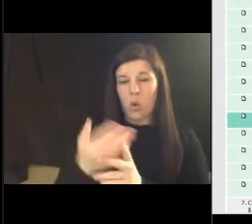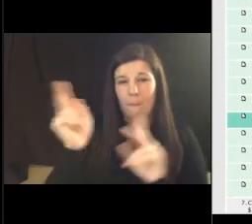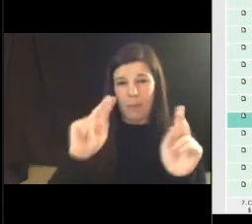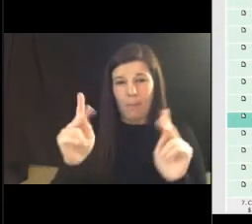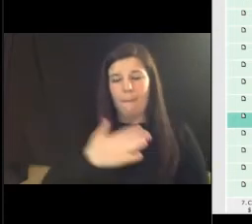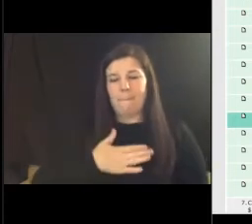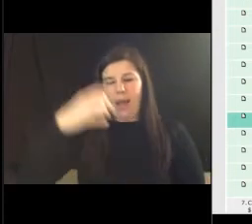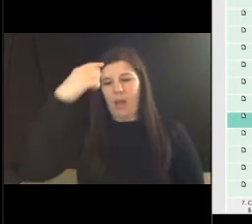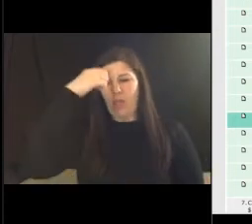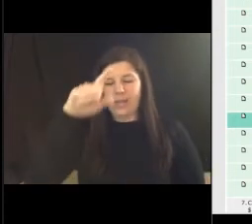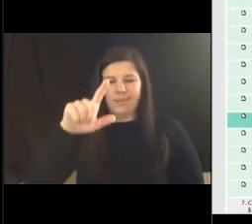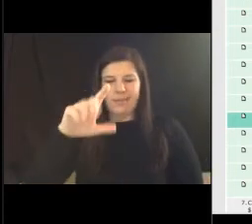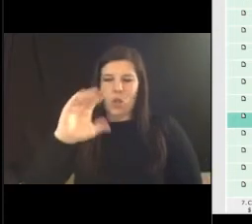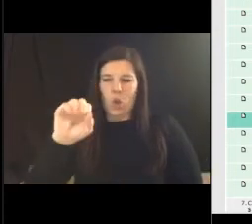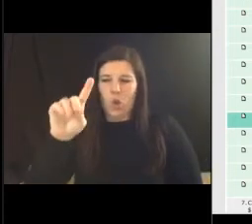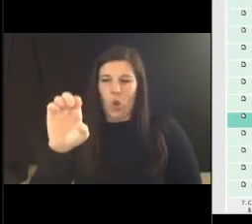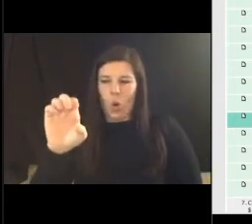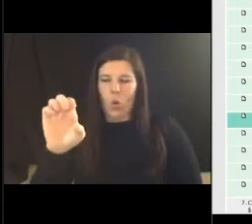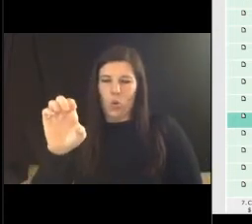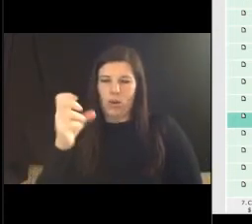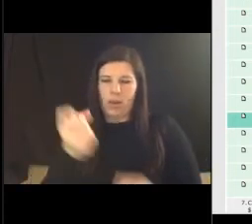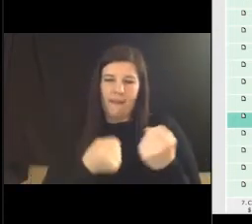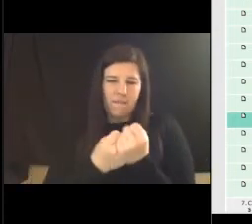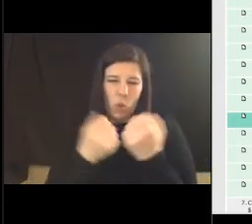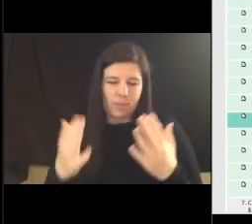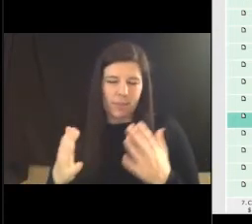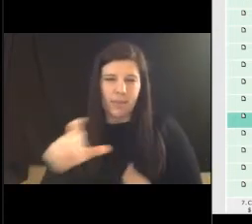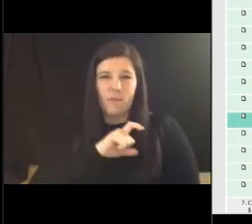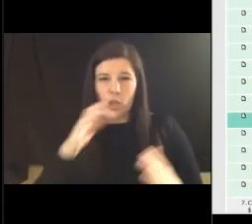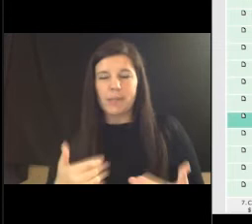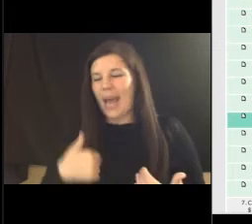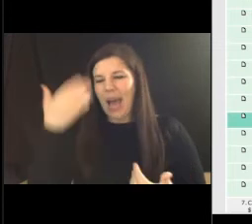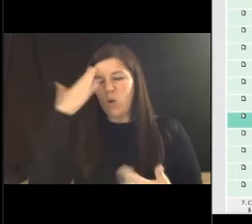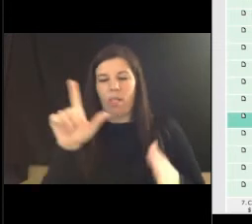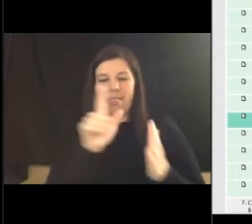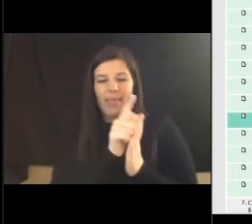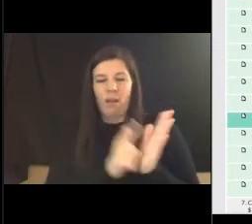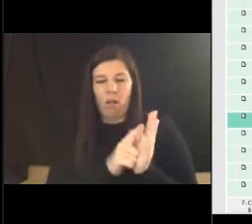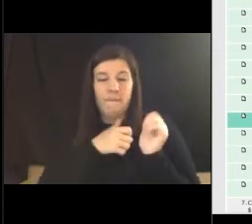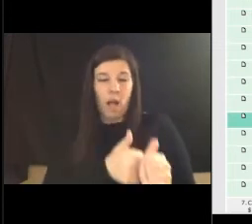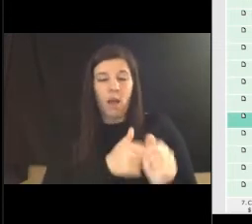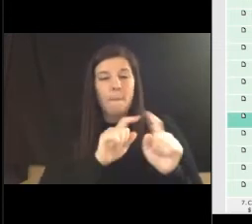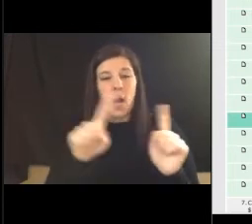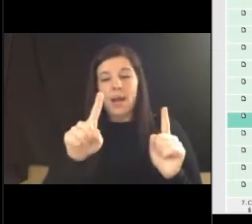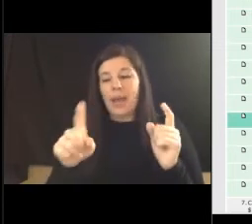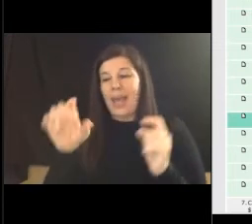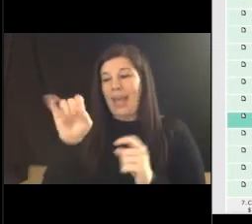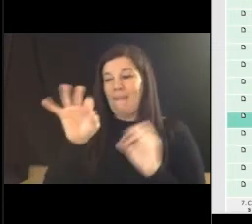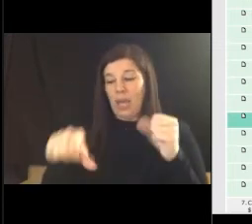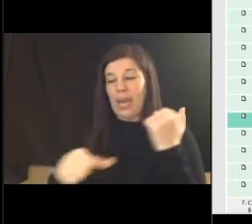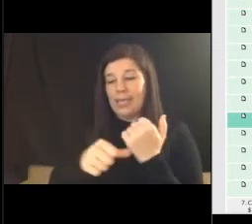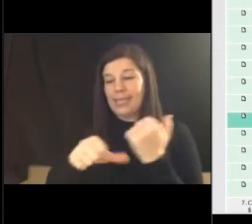enforcement um i don't know what you know what the lealities are with that but assisting other departments with that